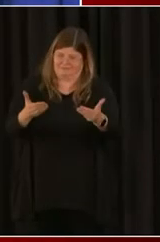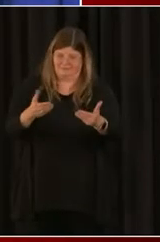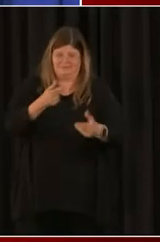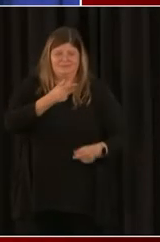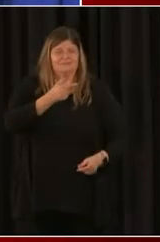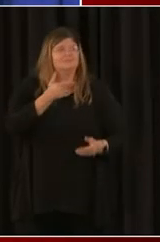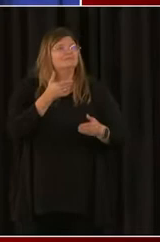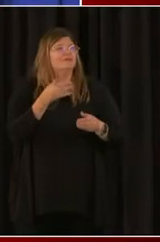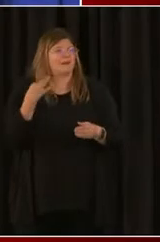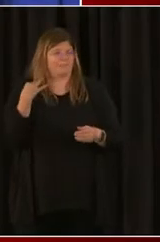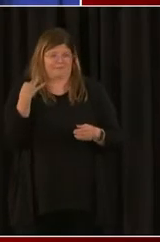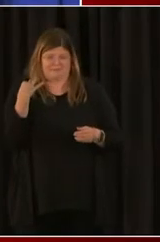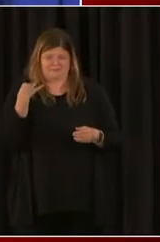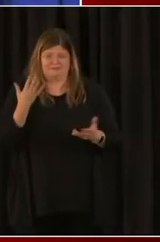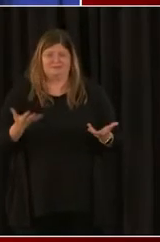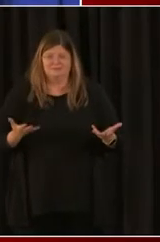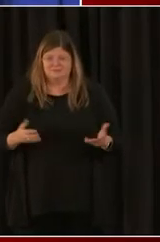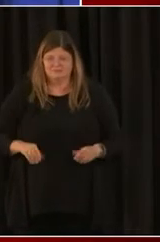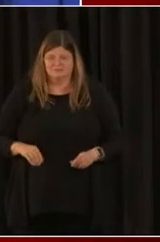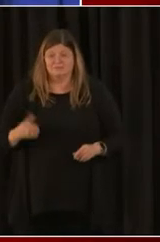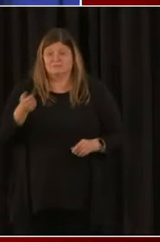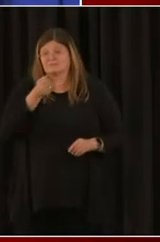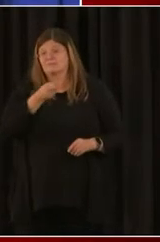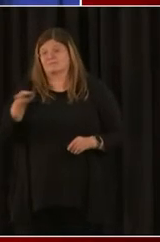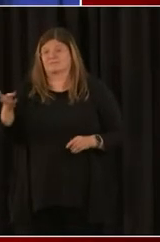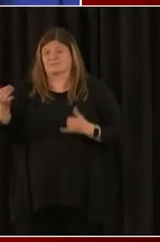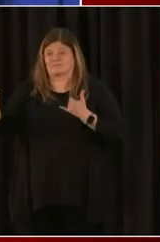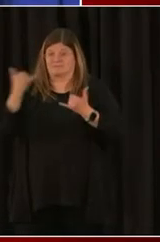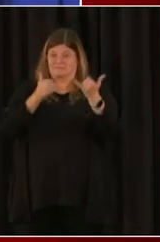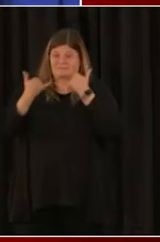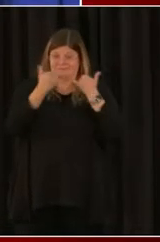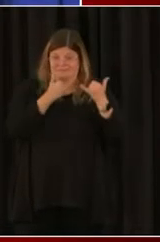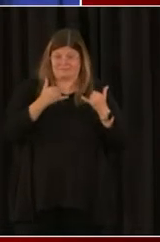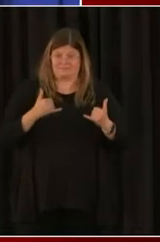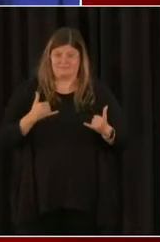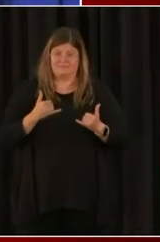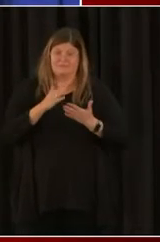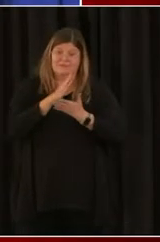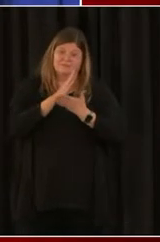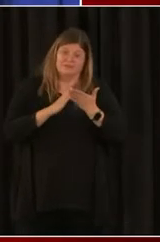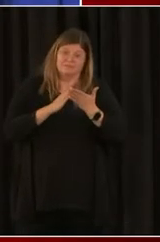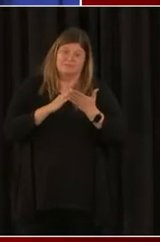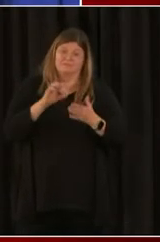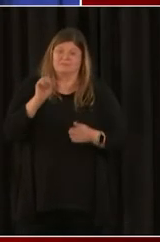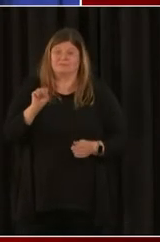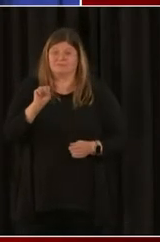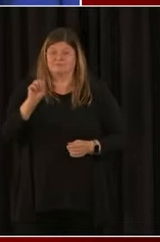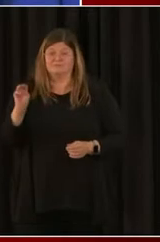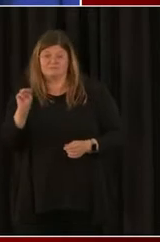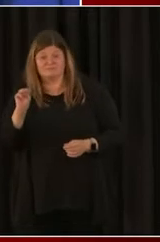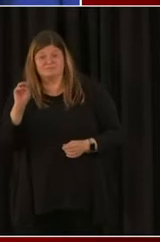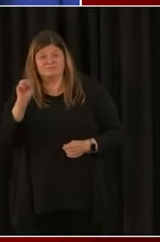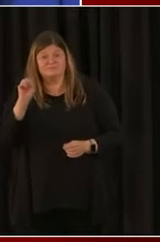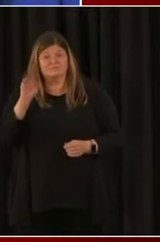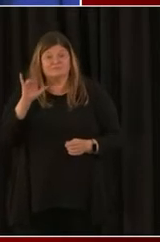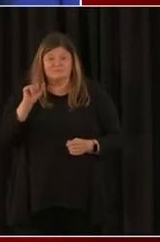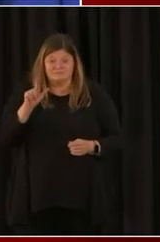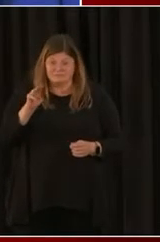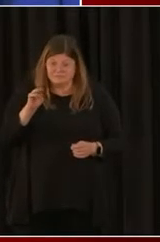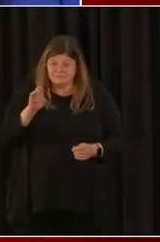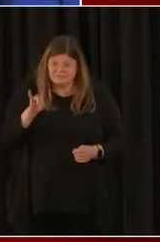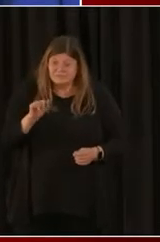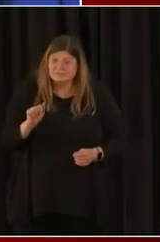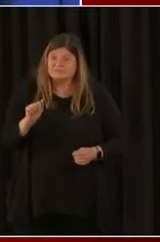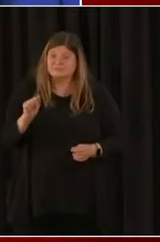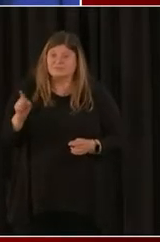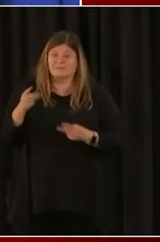or viewing the program on social media. And so, if you're on social media, if you use the hashtag DC Hope, we'll be able to get